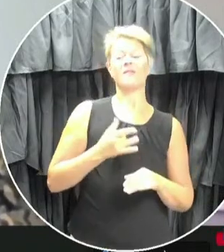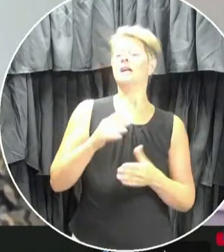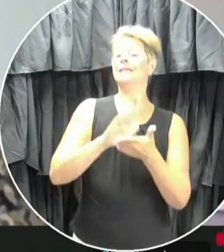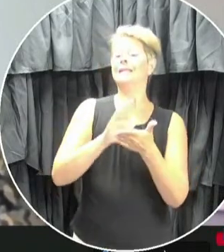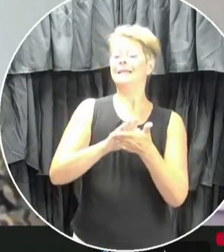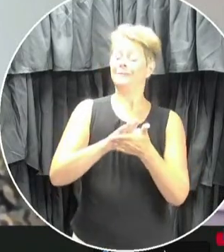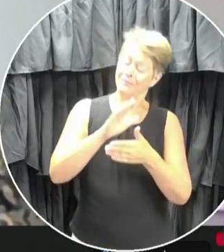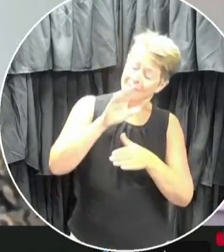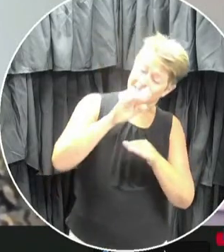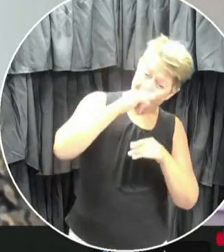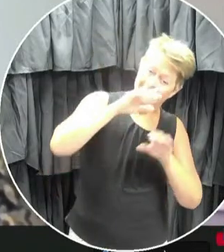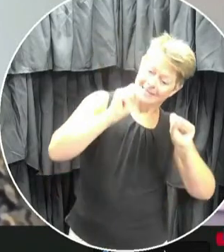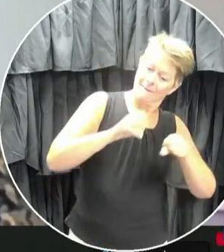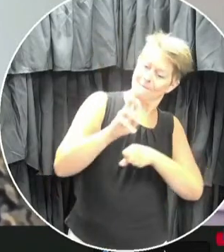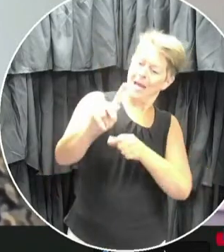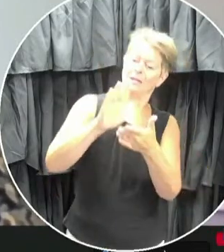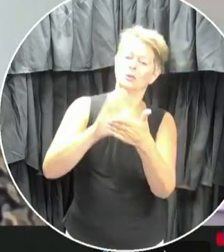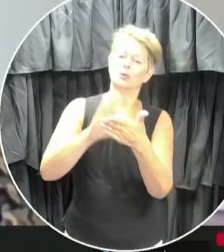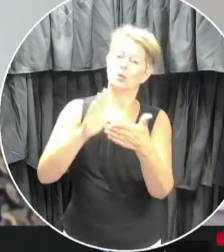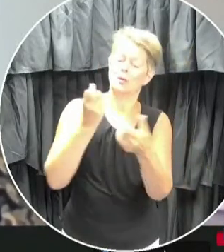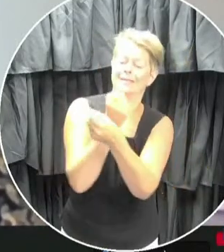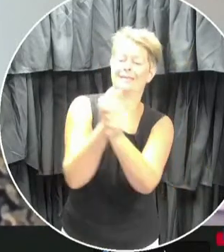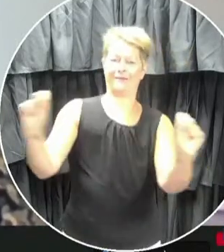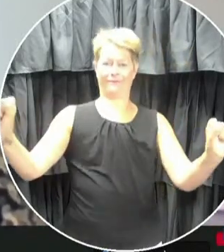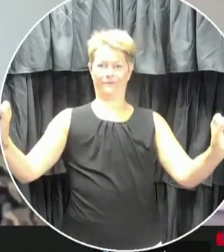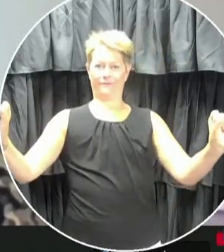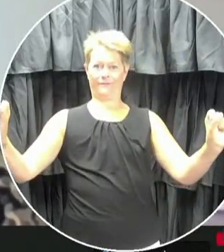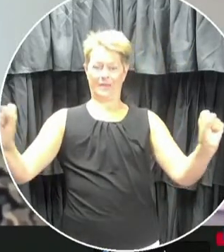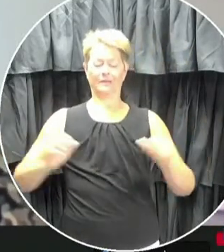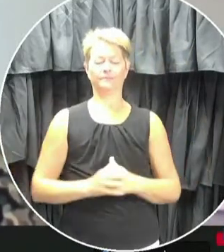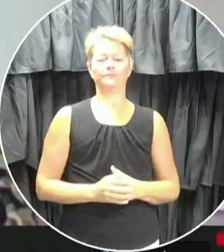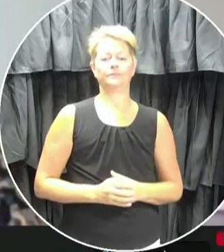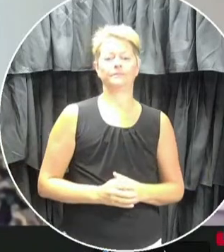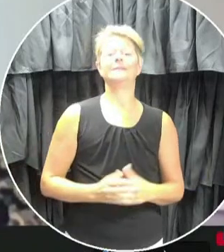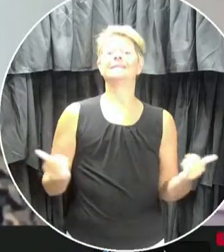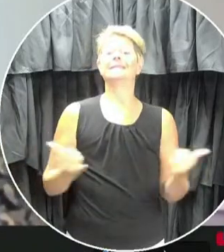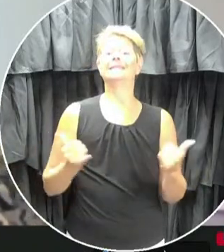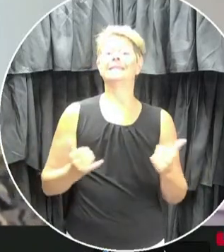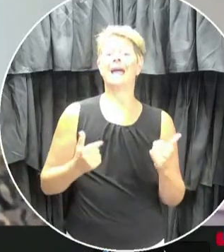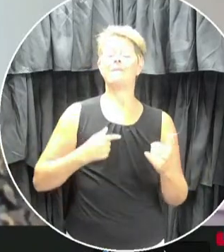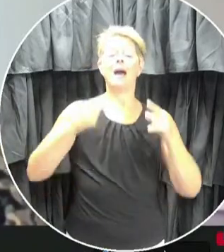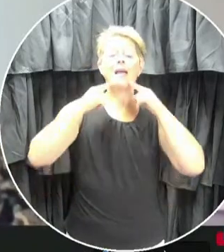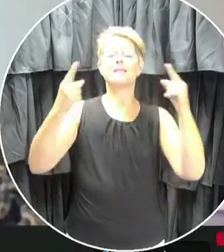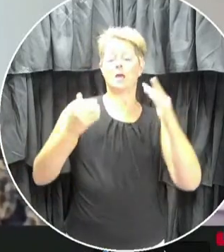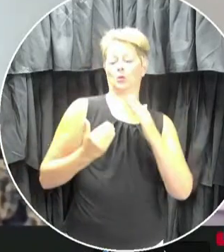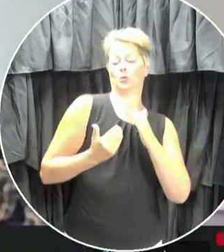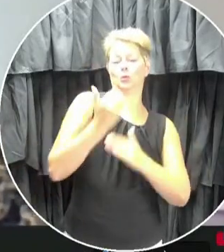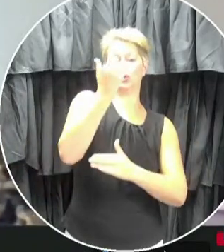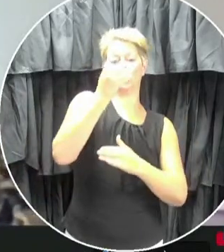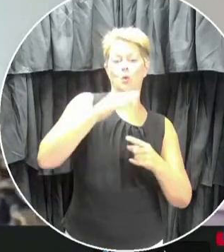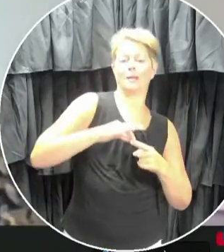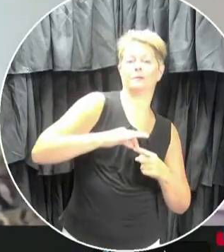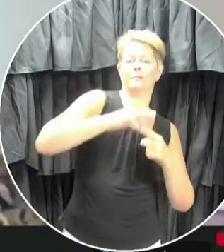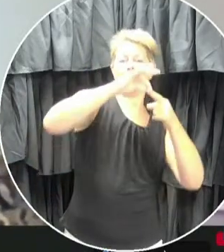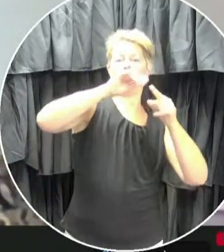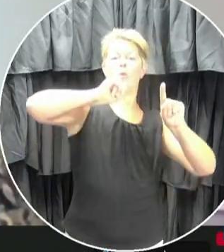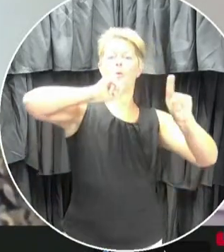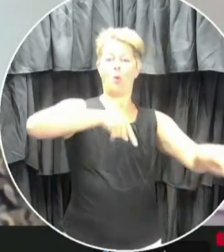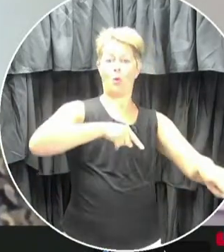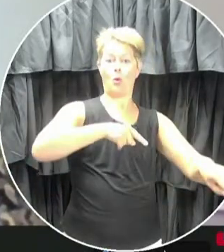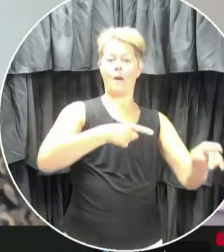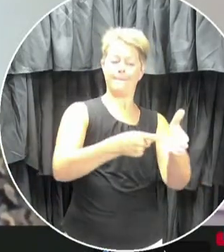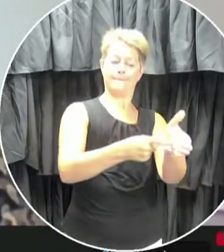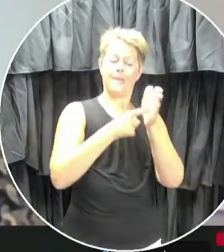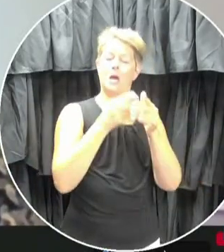which they can learn and thrive. With that in mind, today I'm announcing a new special measures order that will require the